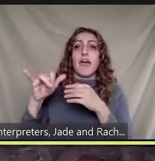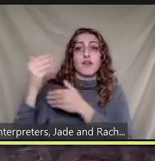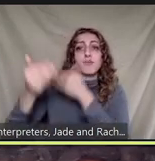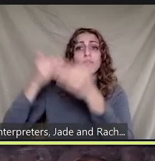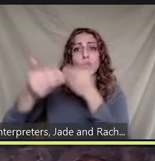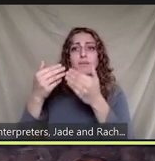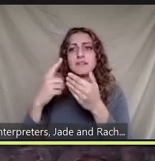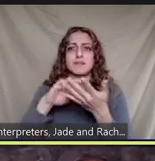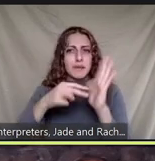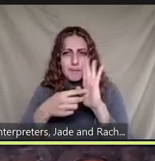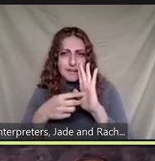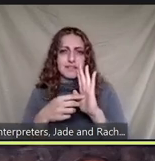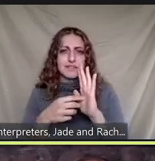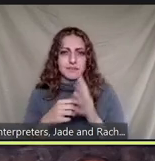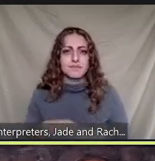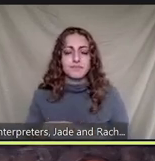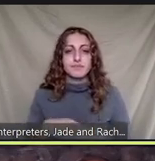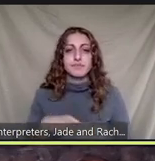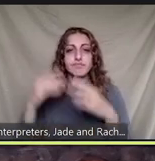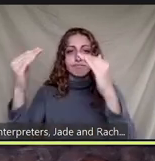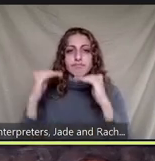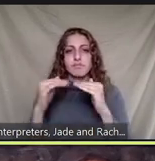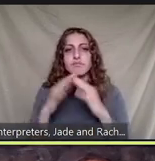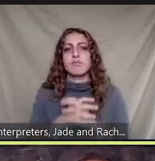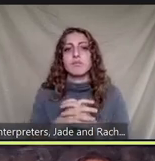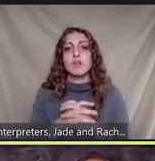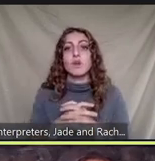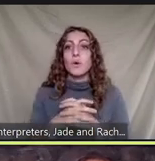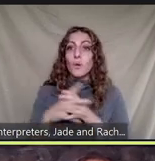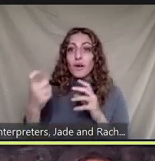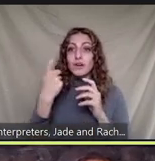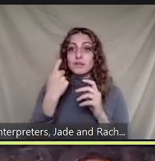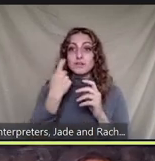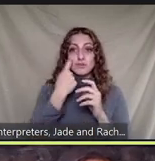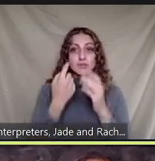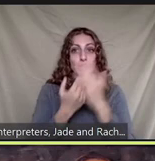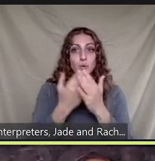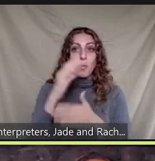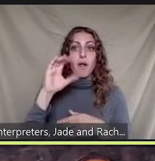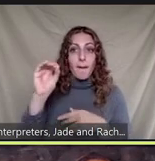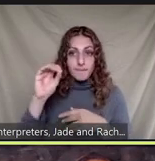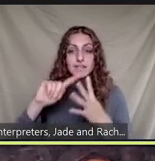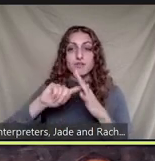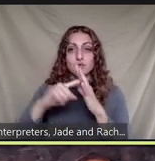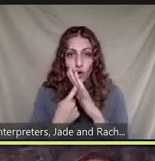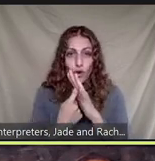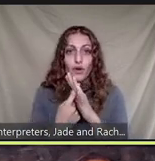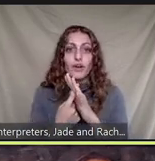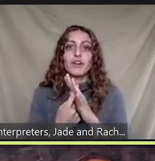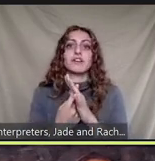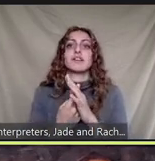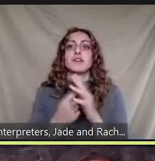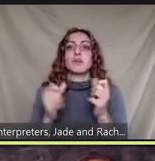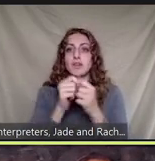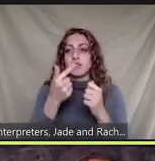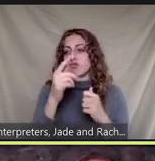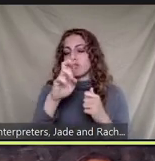next slide so this is our latest company that we've launched out of the center for green chemistry and green engineering it's